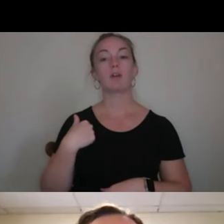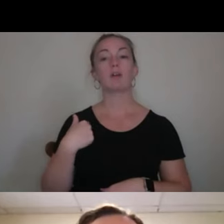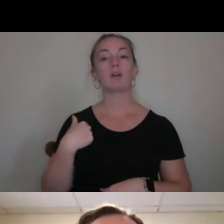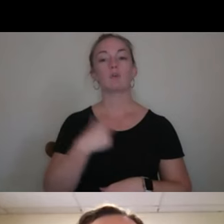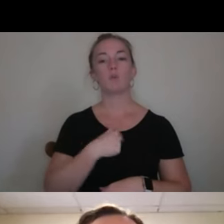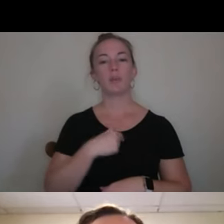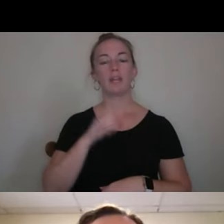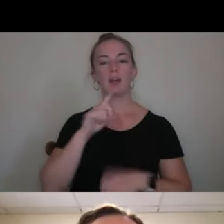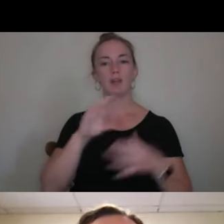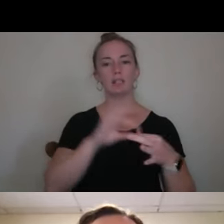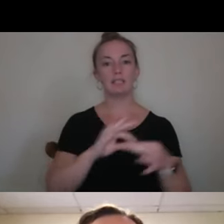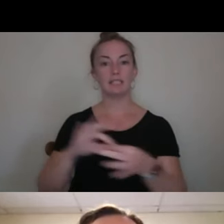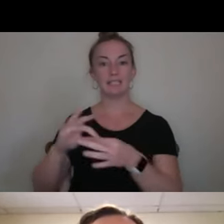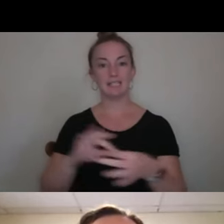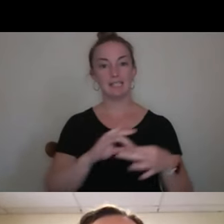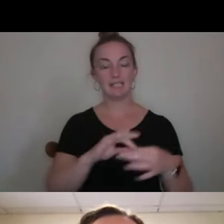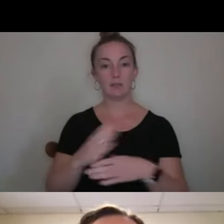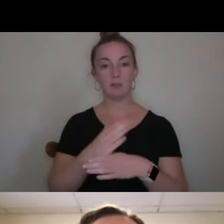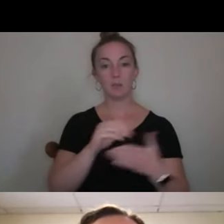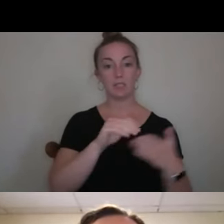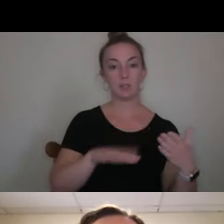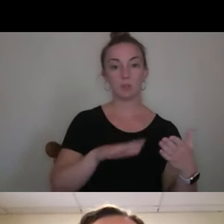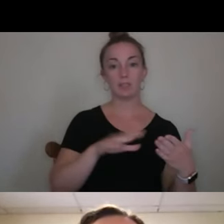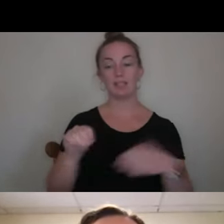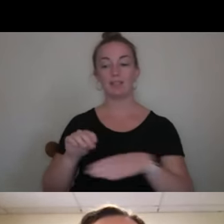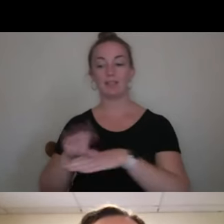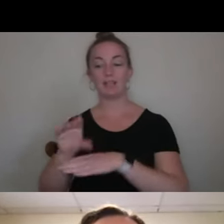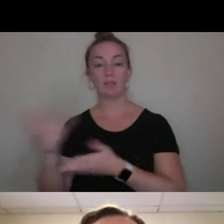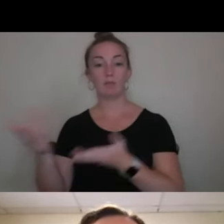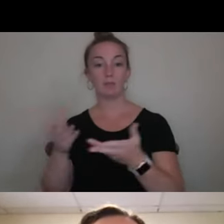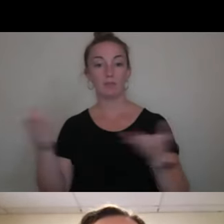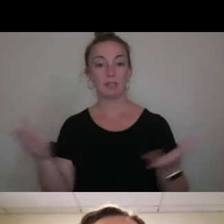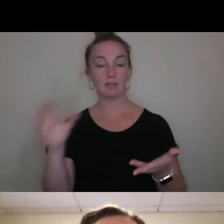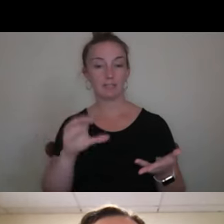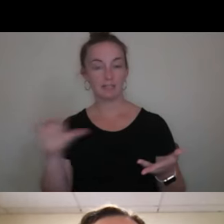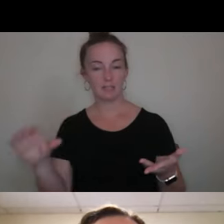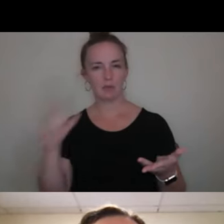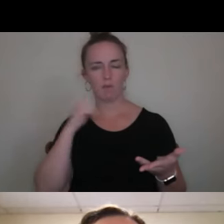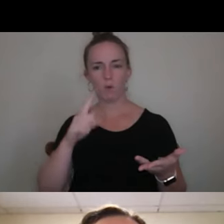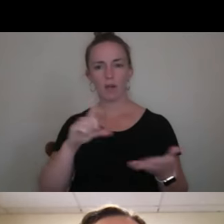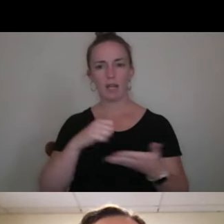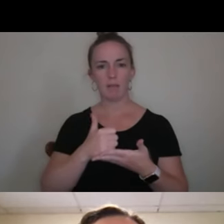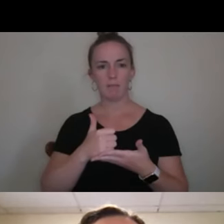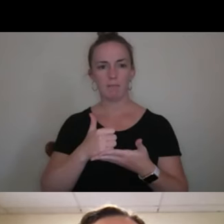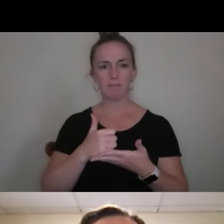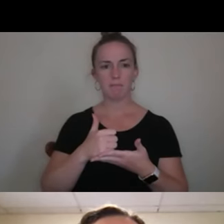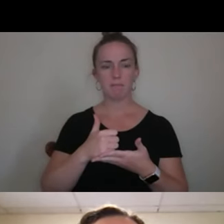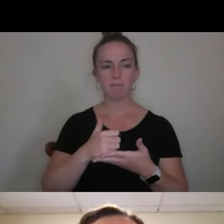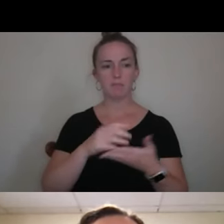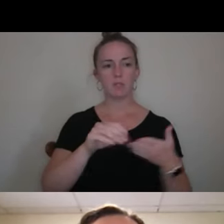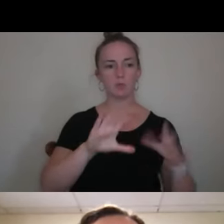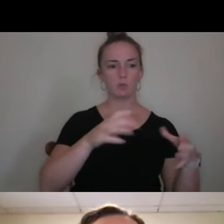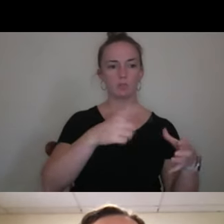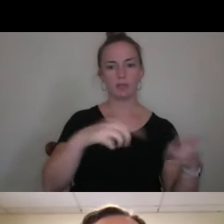liaison between the students and the counseling services here at center to sort of match the needs of the student population